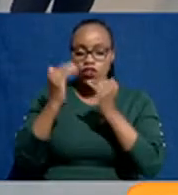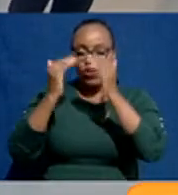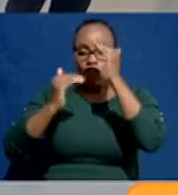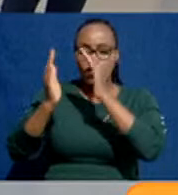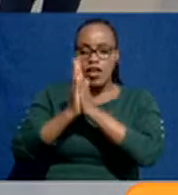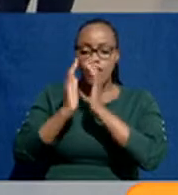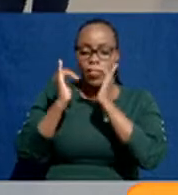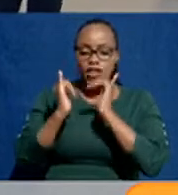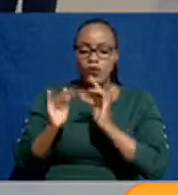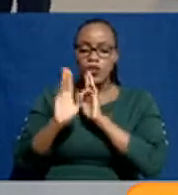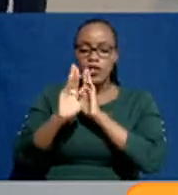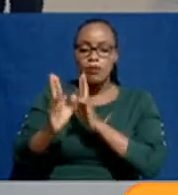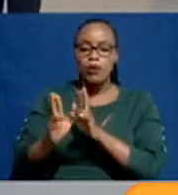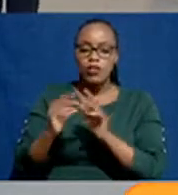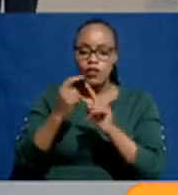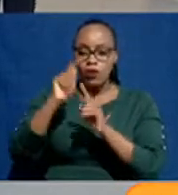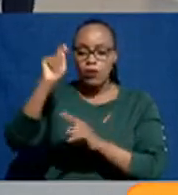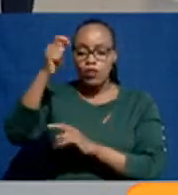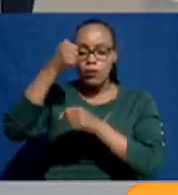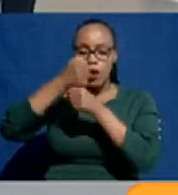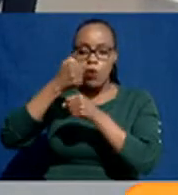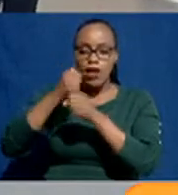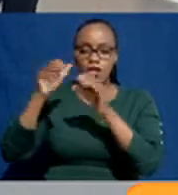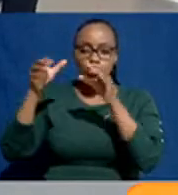the new report from the Presidential Working Party on...